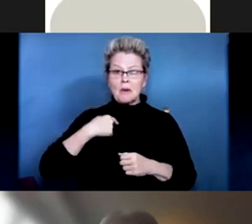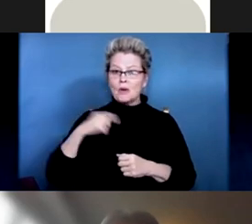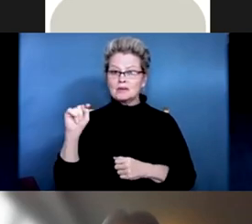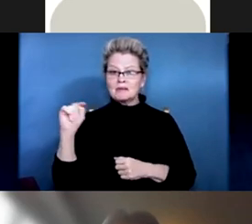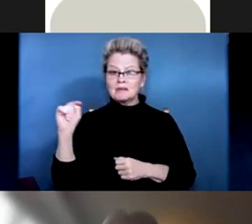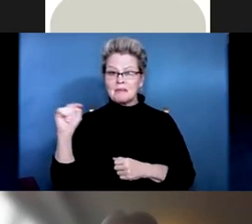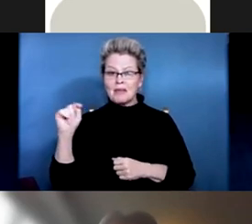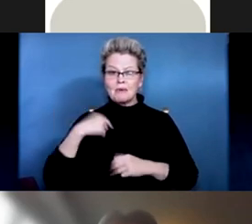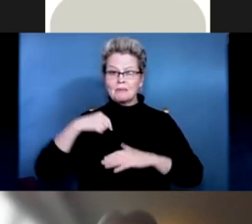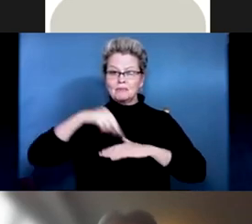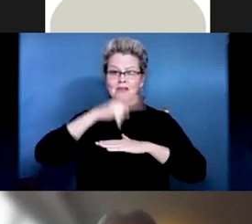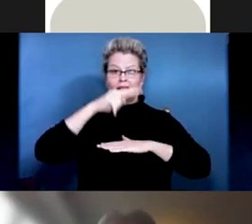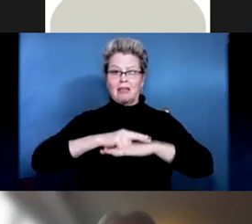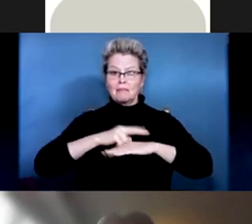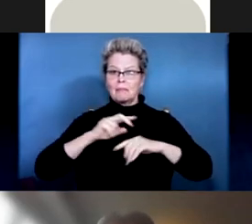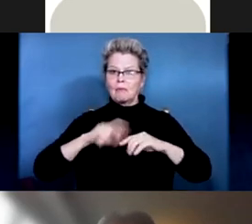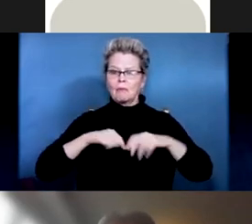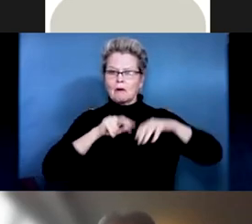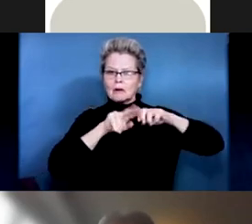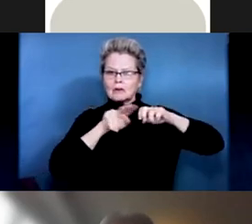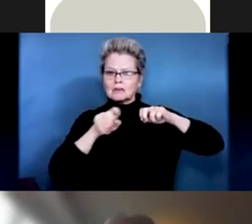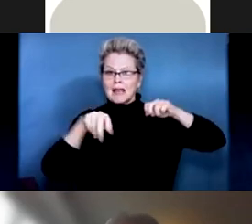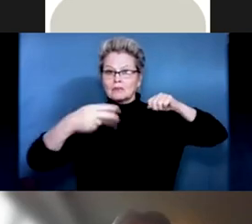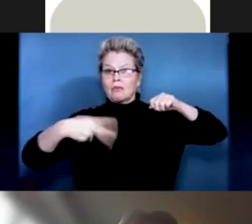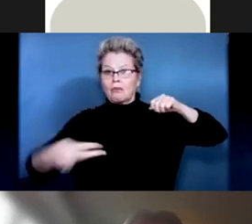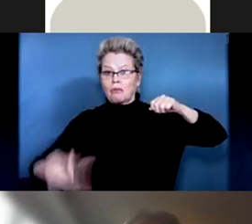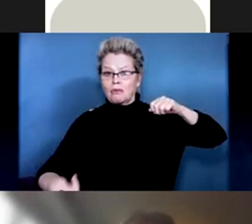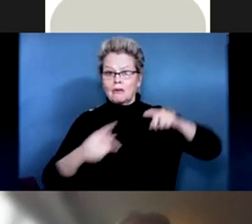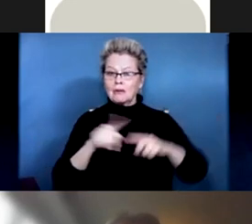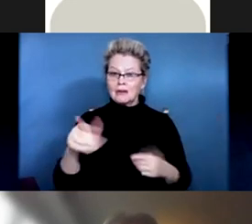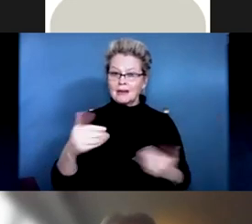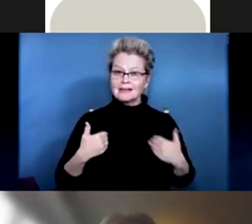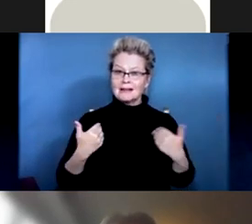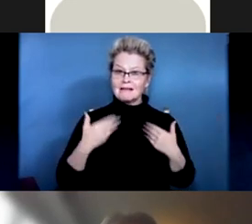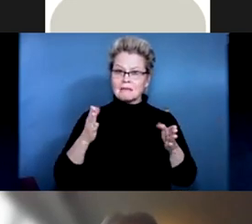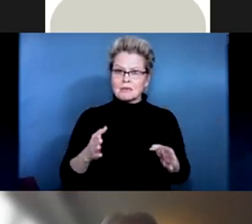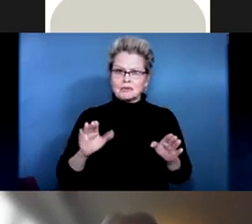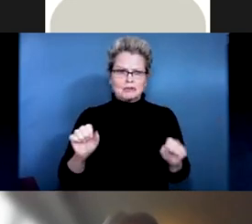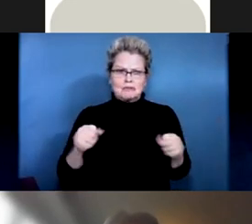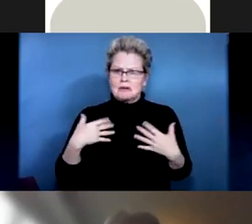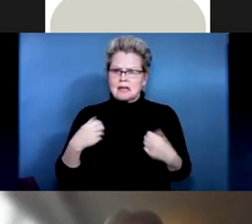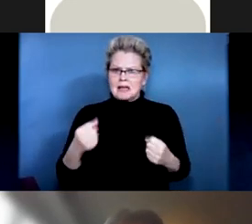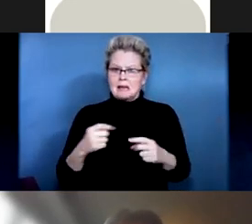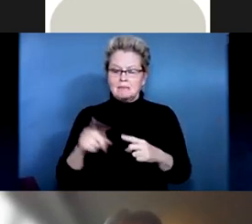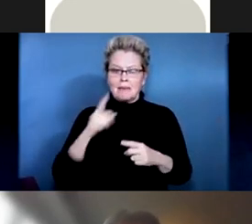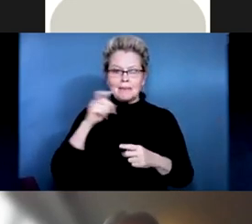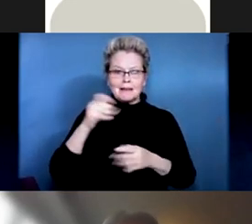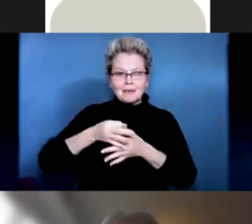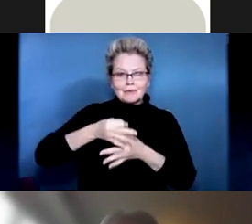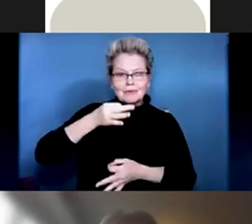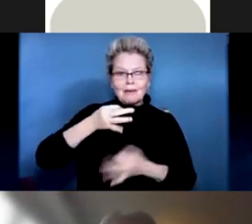some stairs. And when you were younger, you were fine. But because of an arthritic change in your spine when you got older,